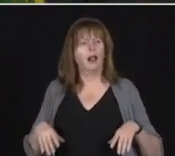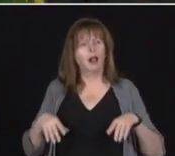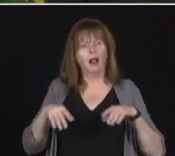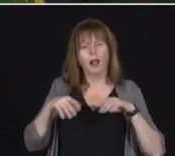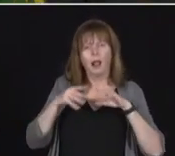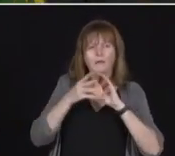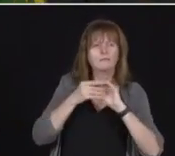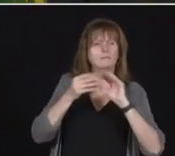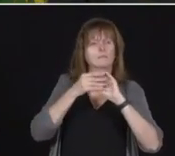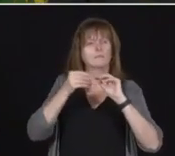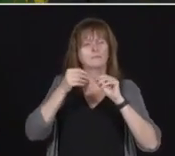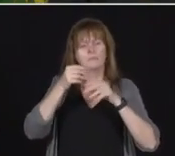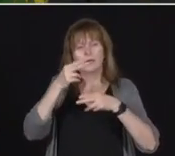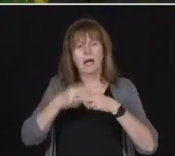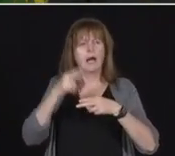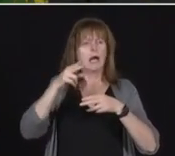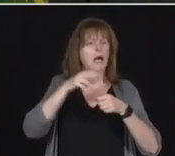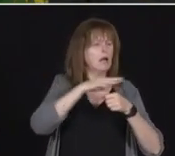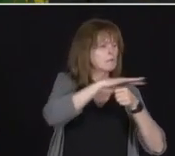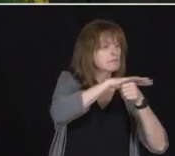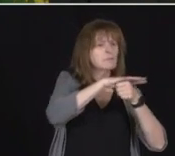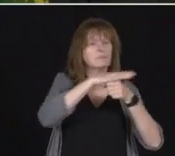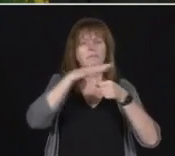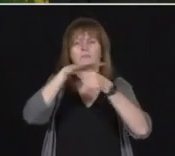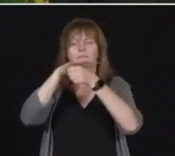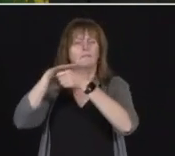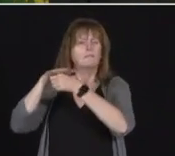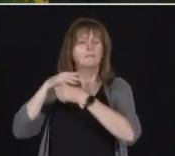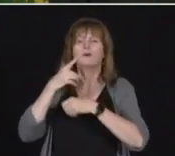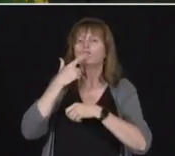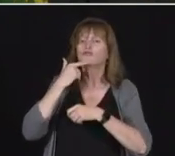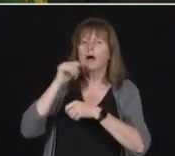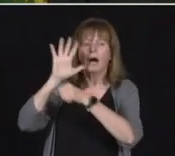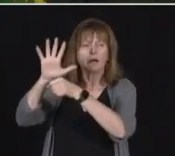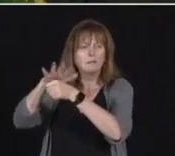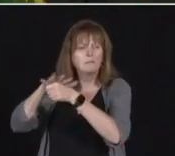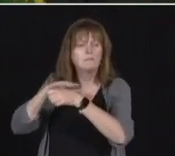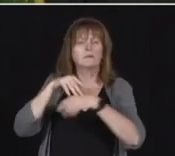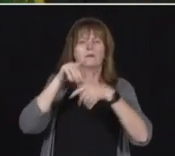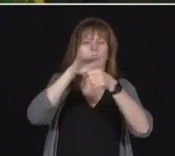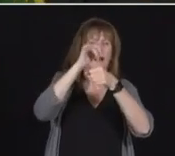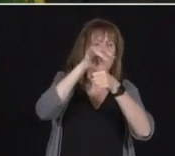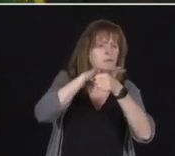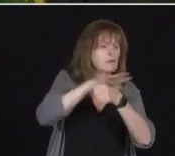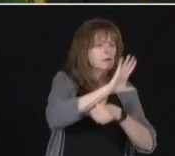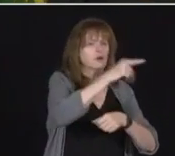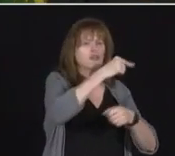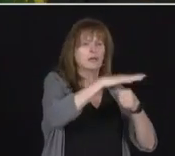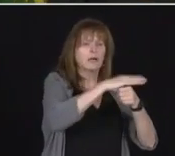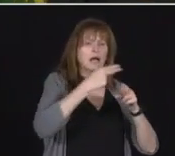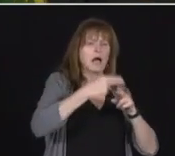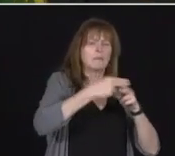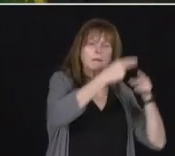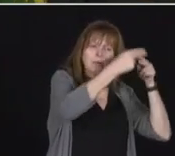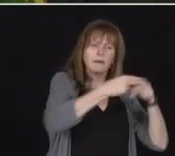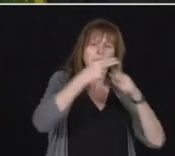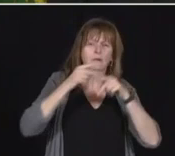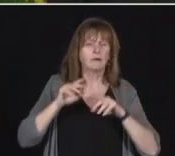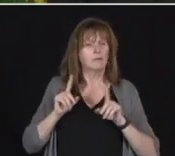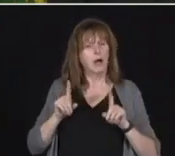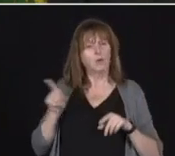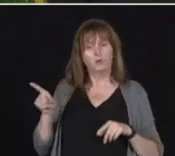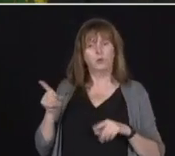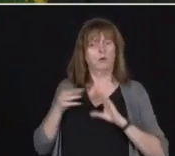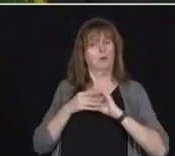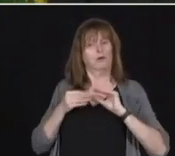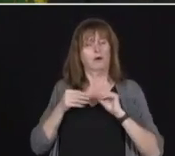categories of red, yellow and green, given that you have said in the past that you want the people of Ontario to see all